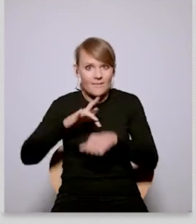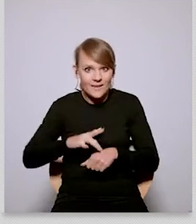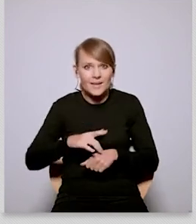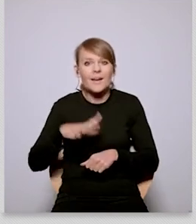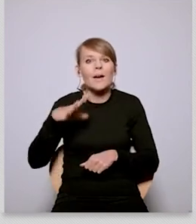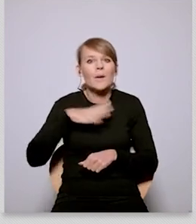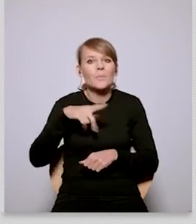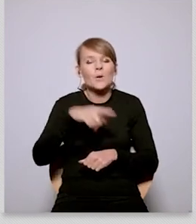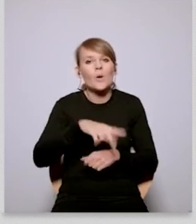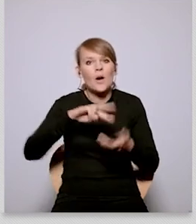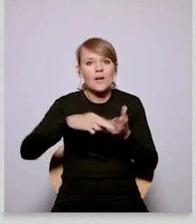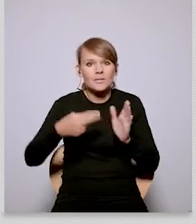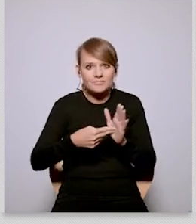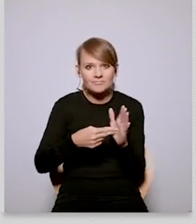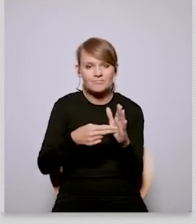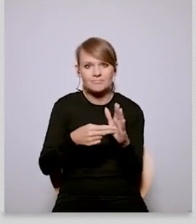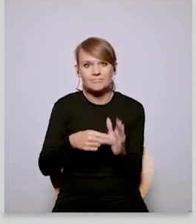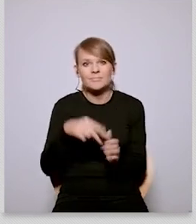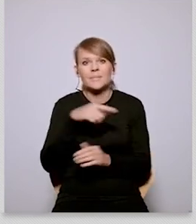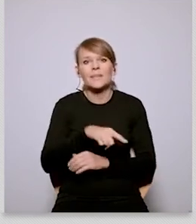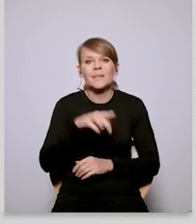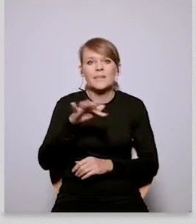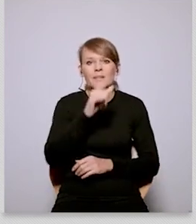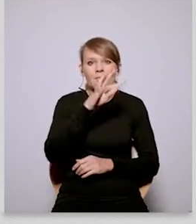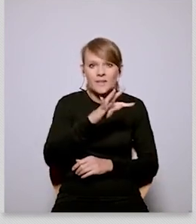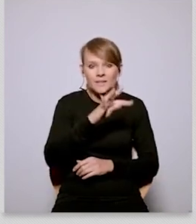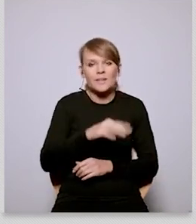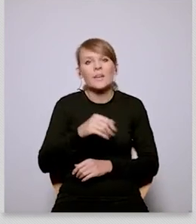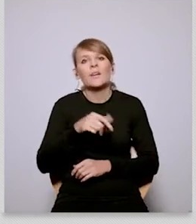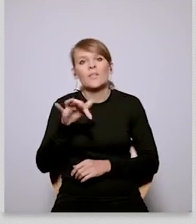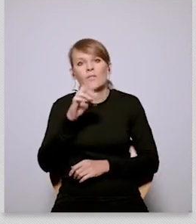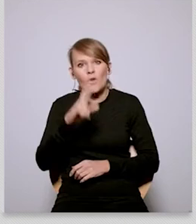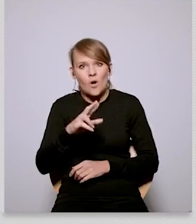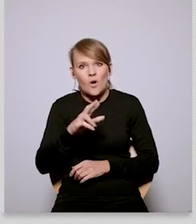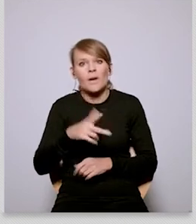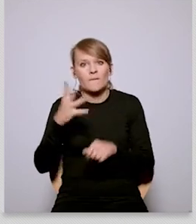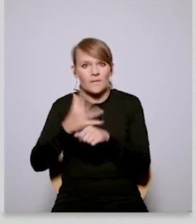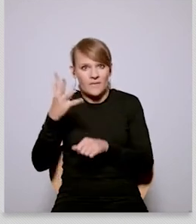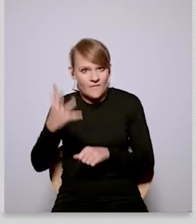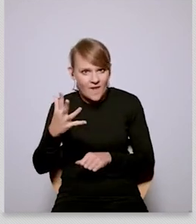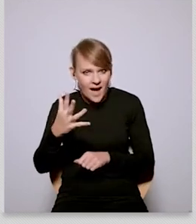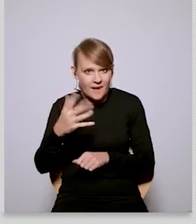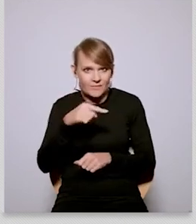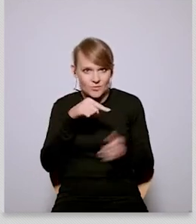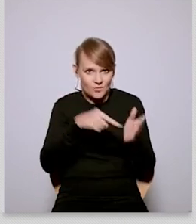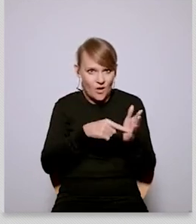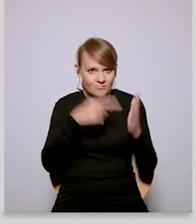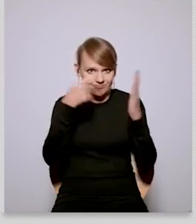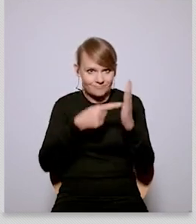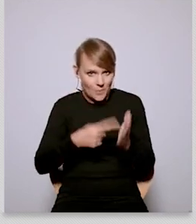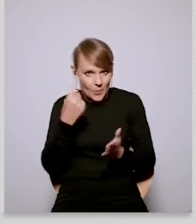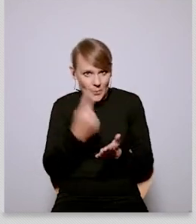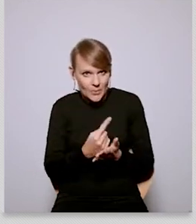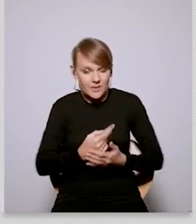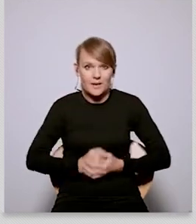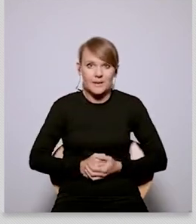um of the the european um green deal over the longer term i think a sort of a key reason um why europe